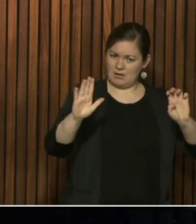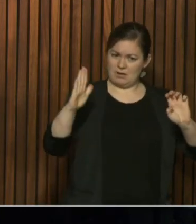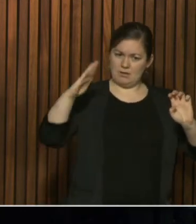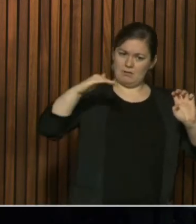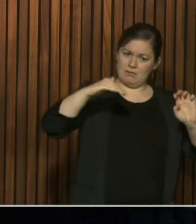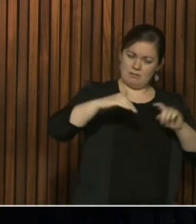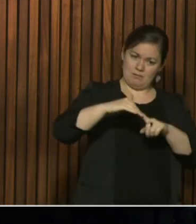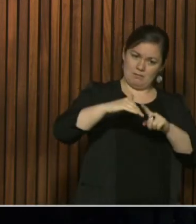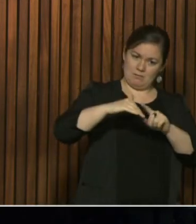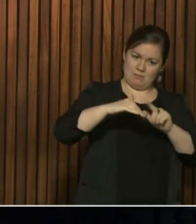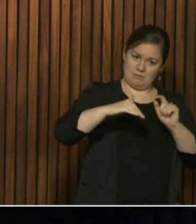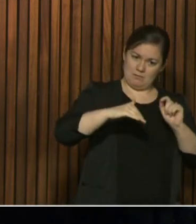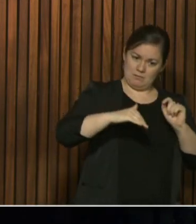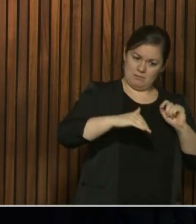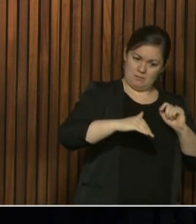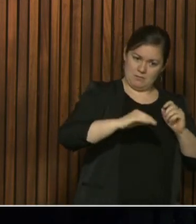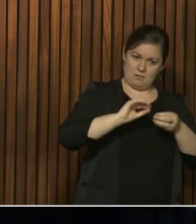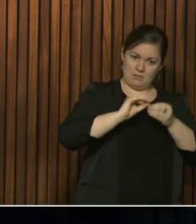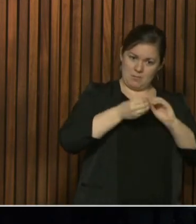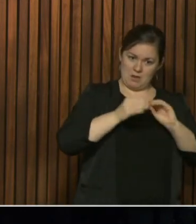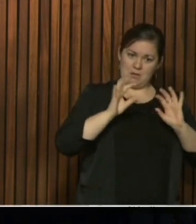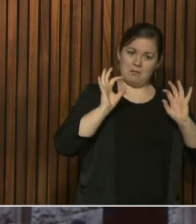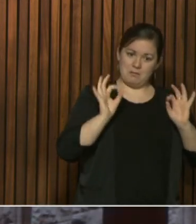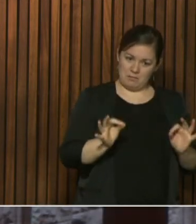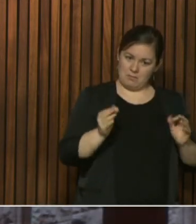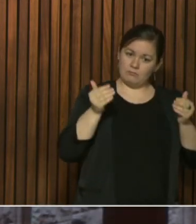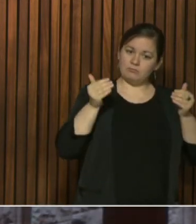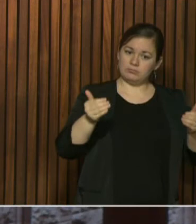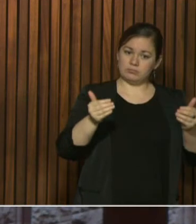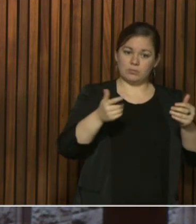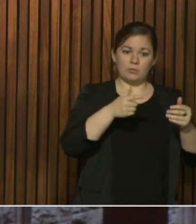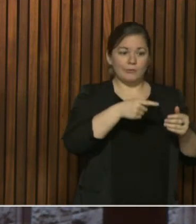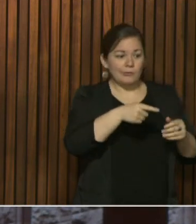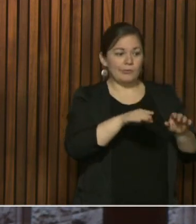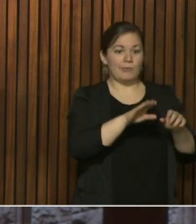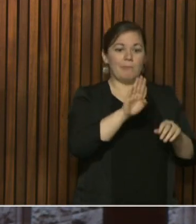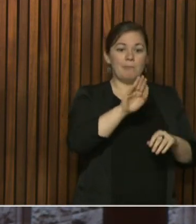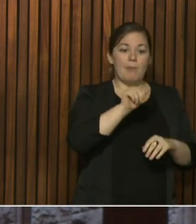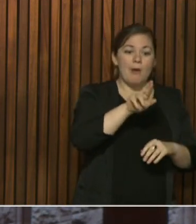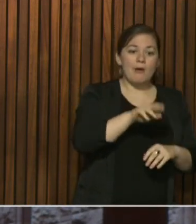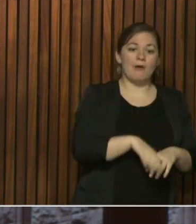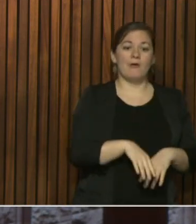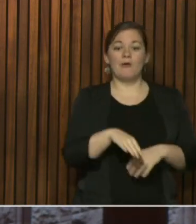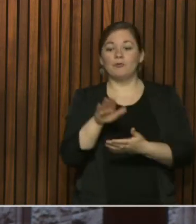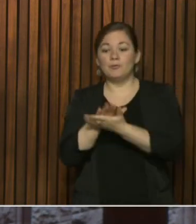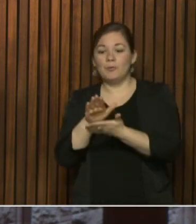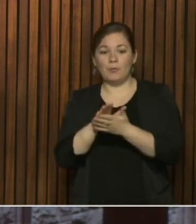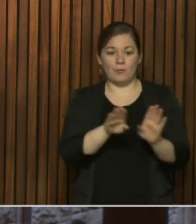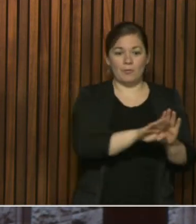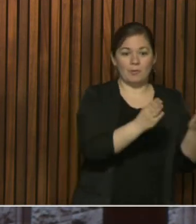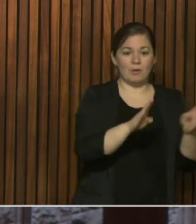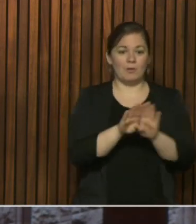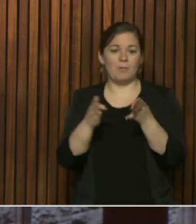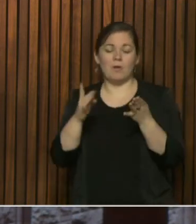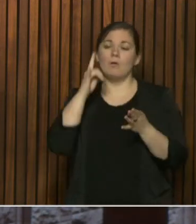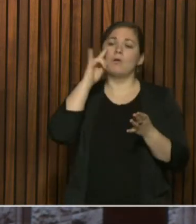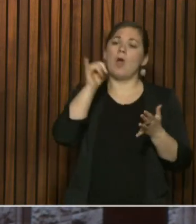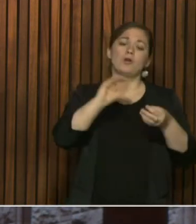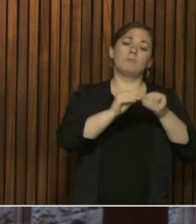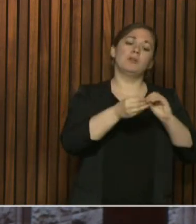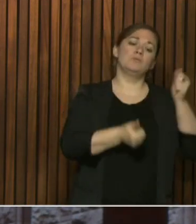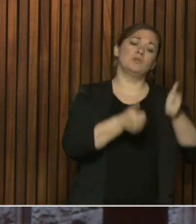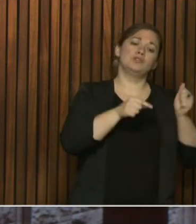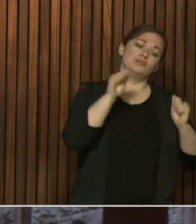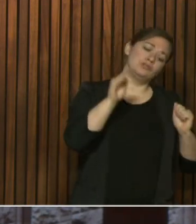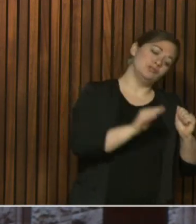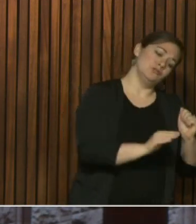That is a big part of what I've been trying to look at. Actually, when we start in this one, I want to be clear on